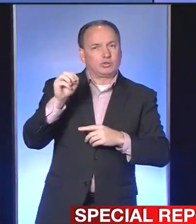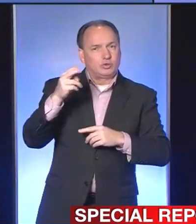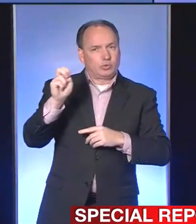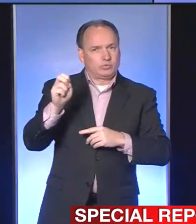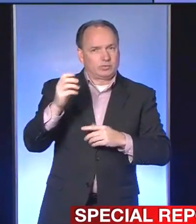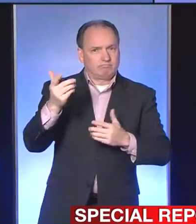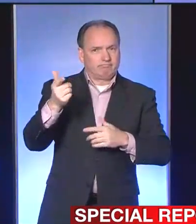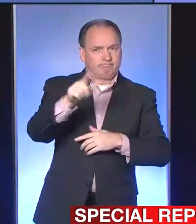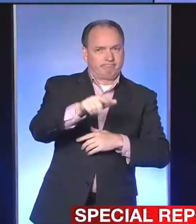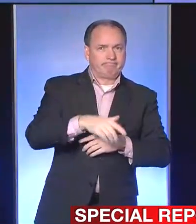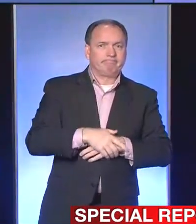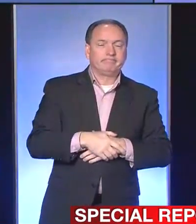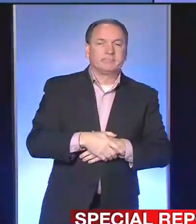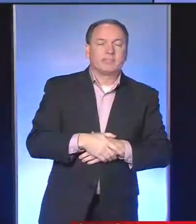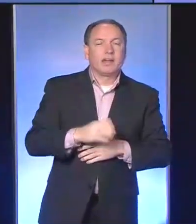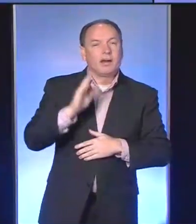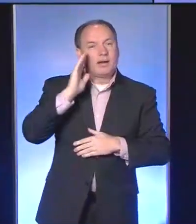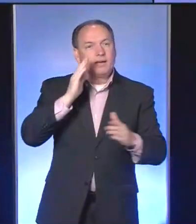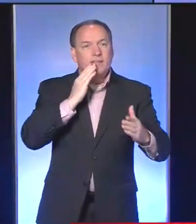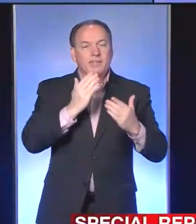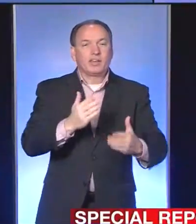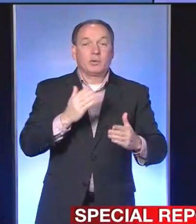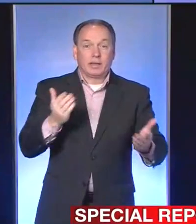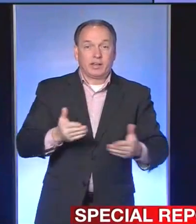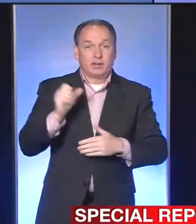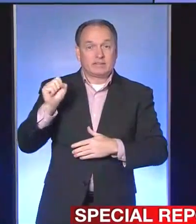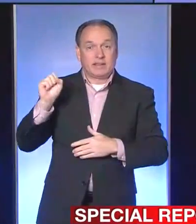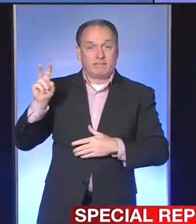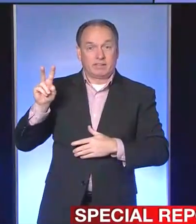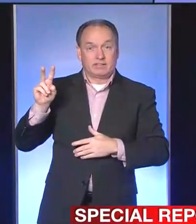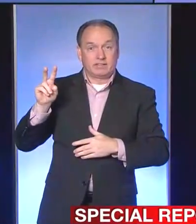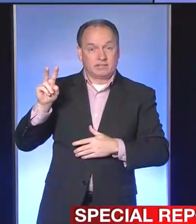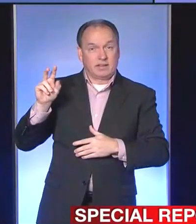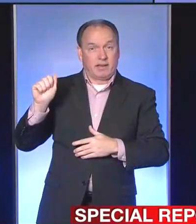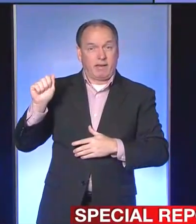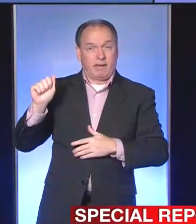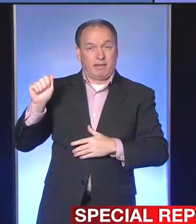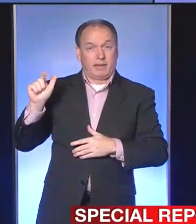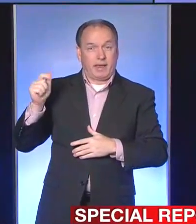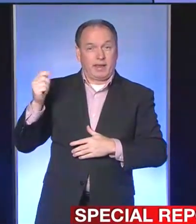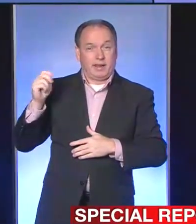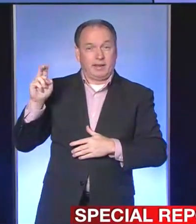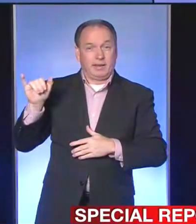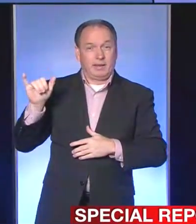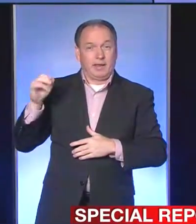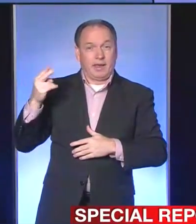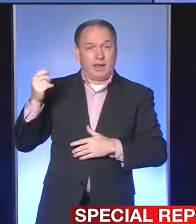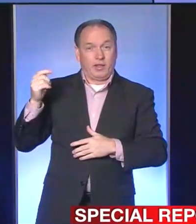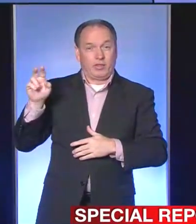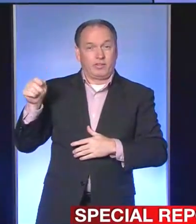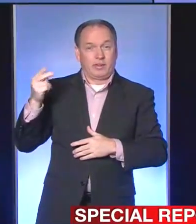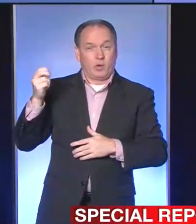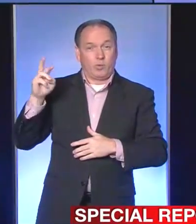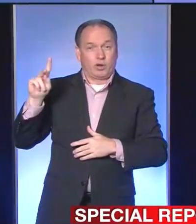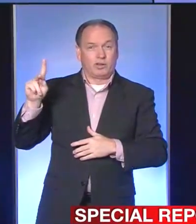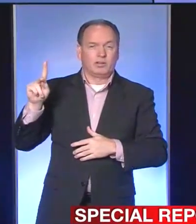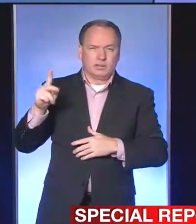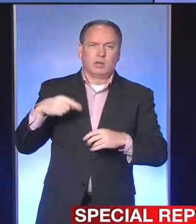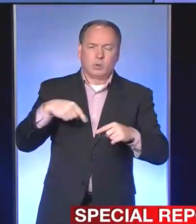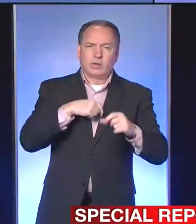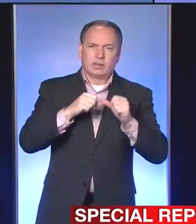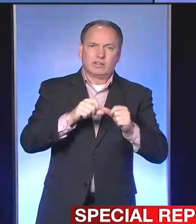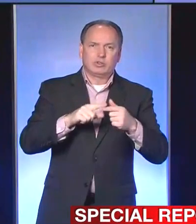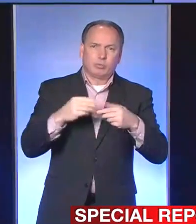Thank you, Kathy. So here at St. Vincent, we continue to approve our facility to meet the needs of patients both with COVID and those many other health